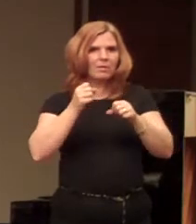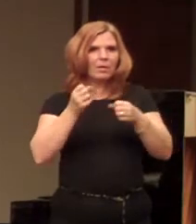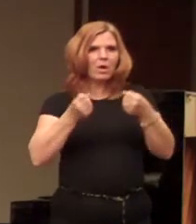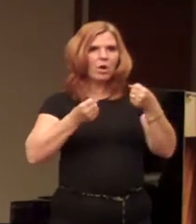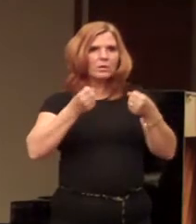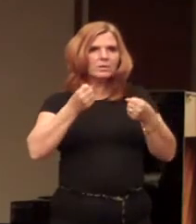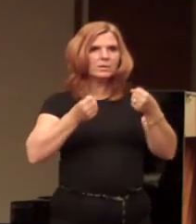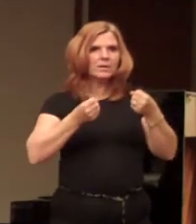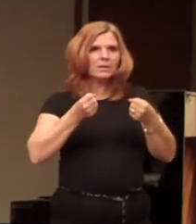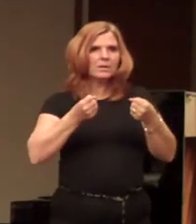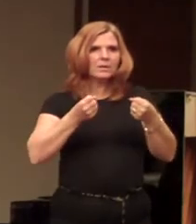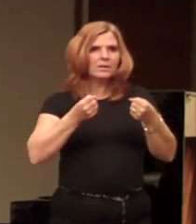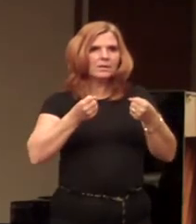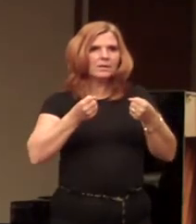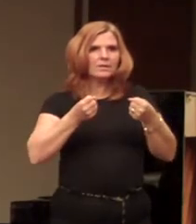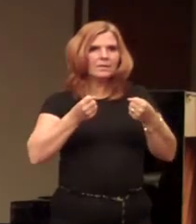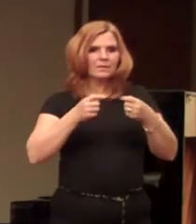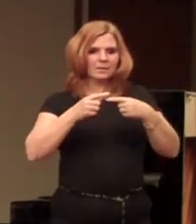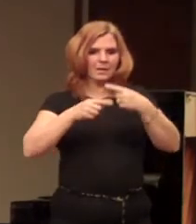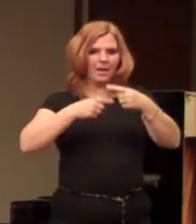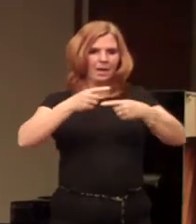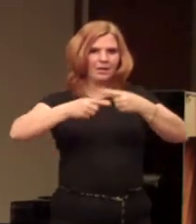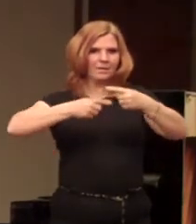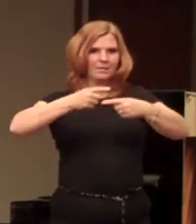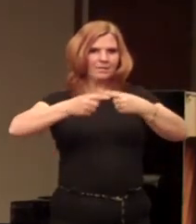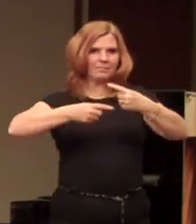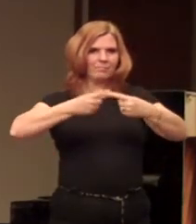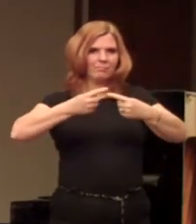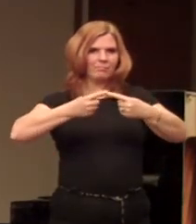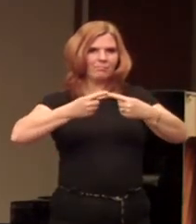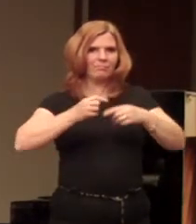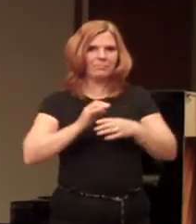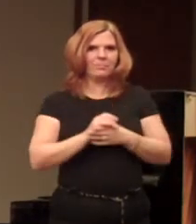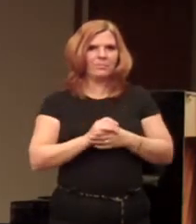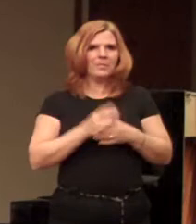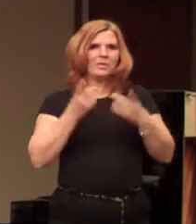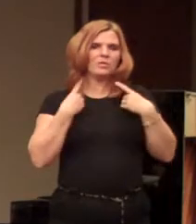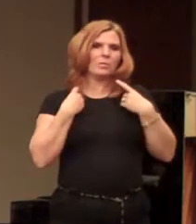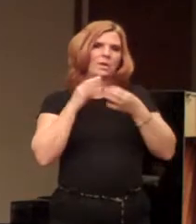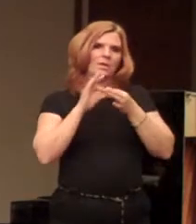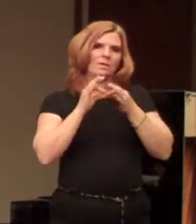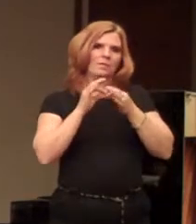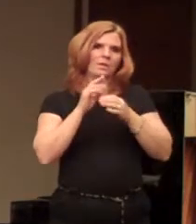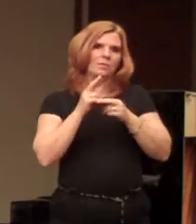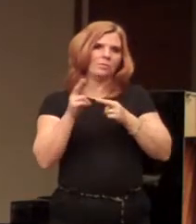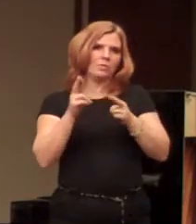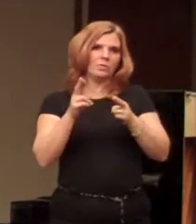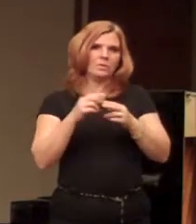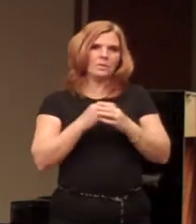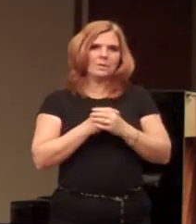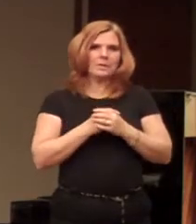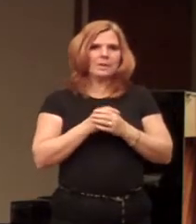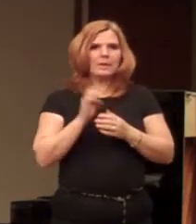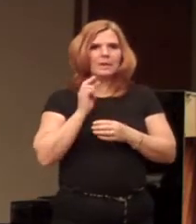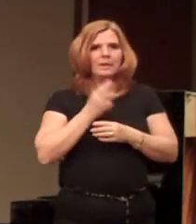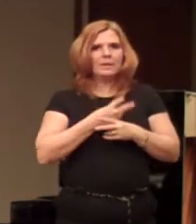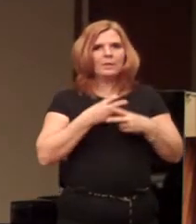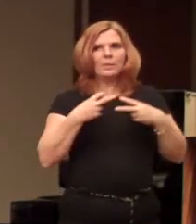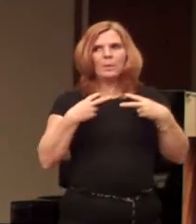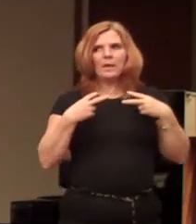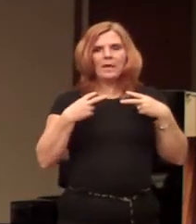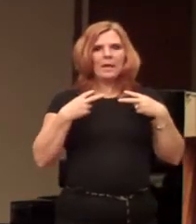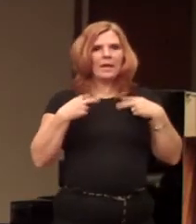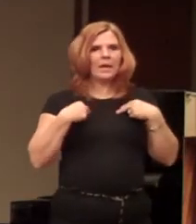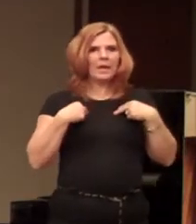And when they, those pneumatic tires, they gave too many problems. We had to fix the roads. Okay? We have